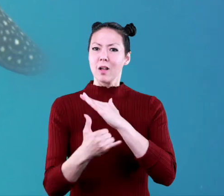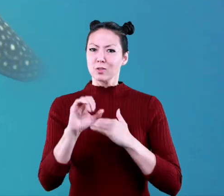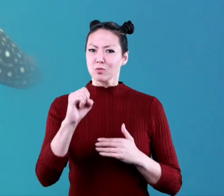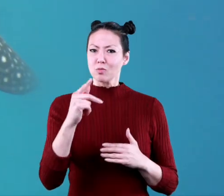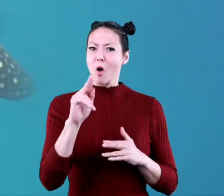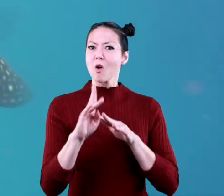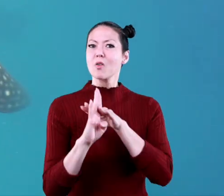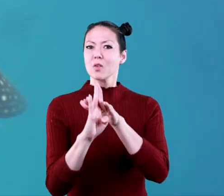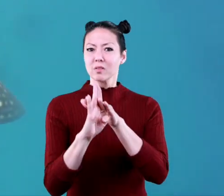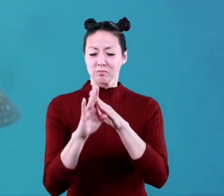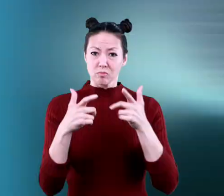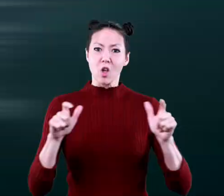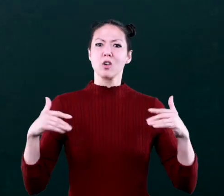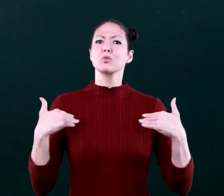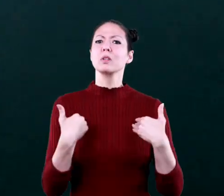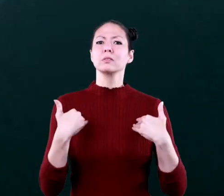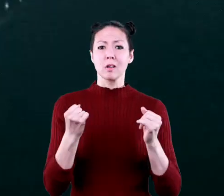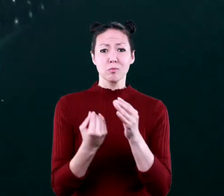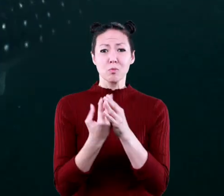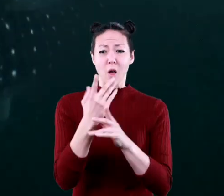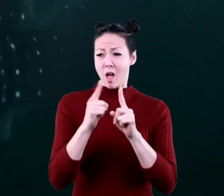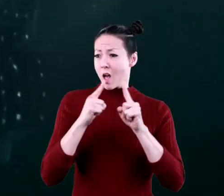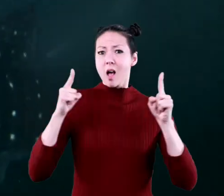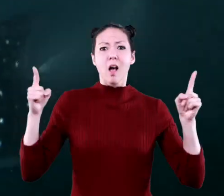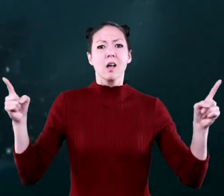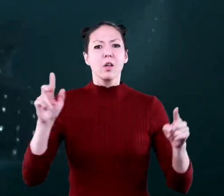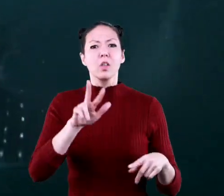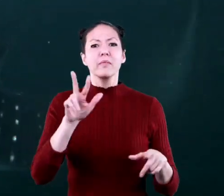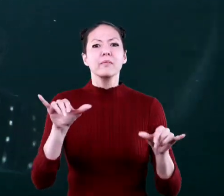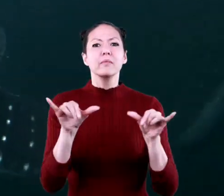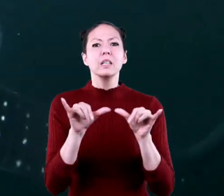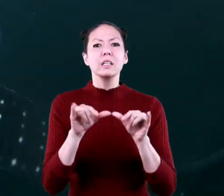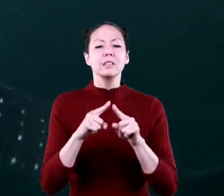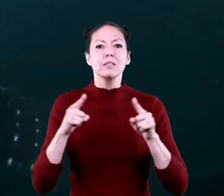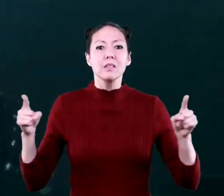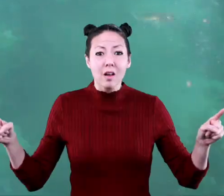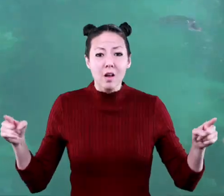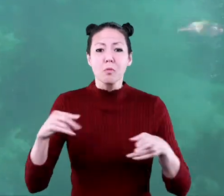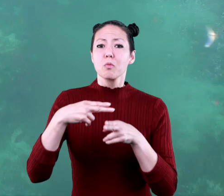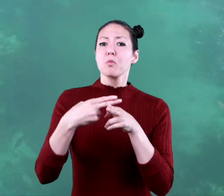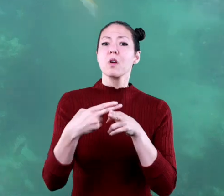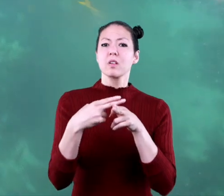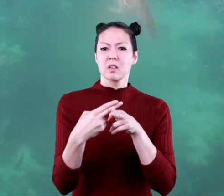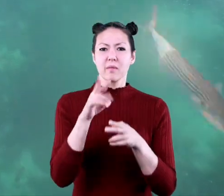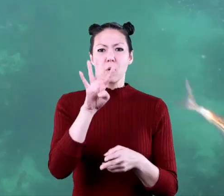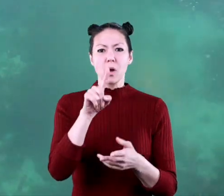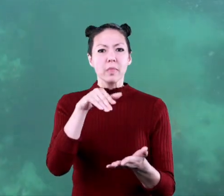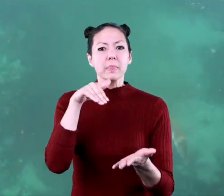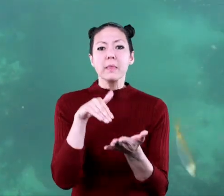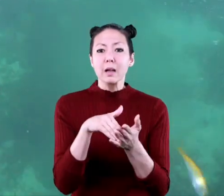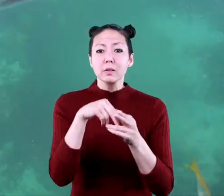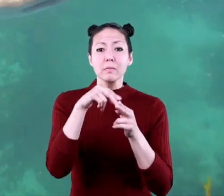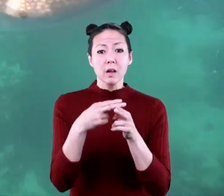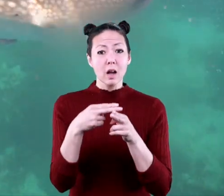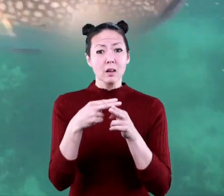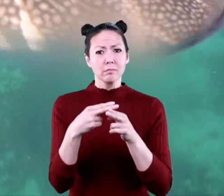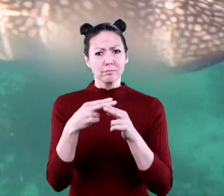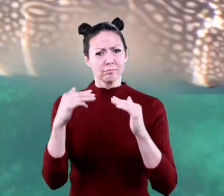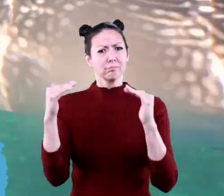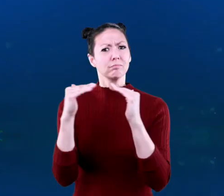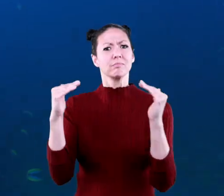These large creatures can grow up to 33 feet long and weigh up to 41,000 pounds.